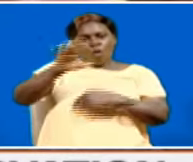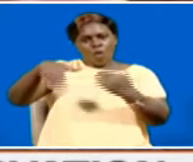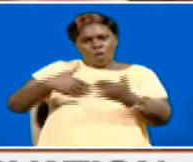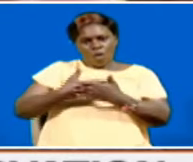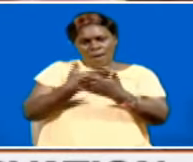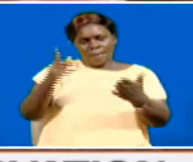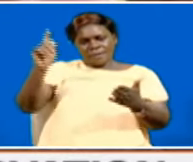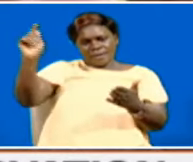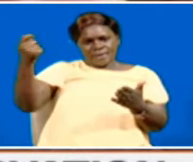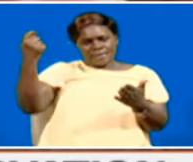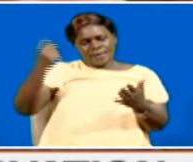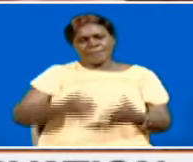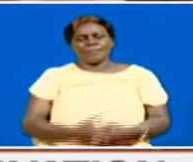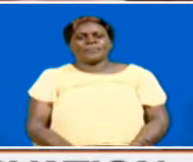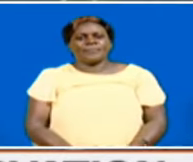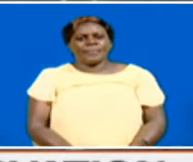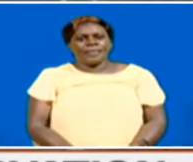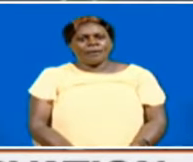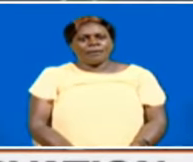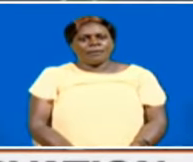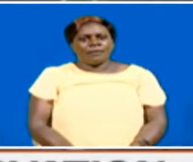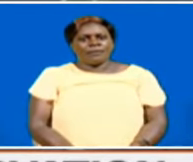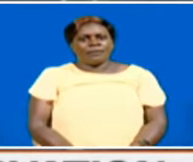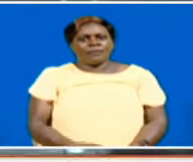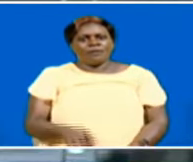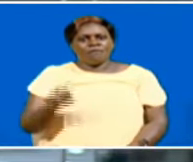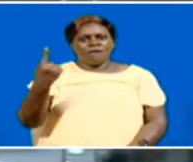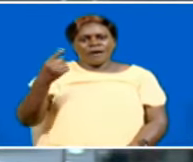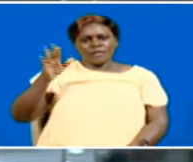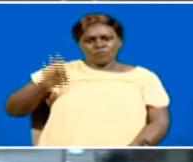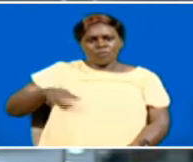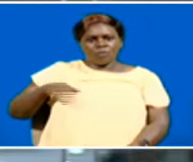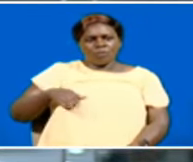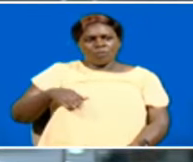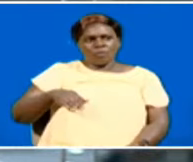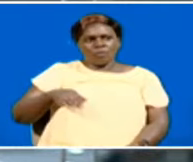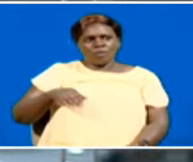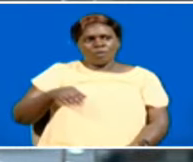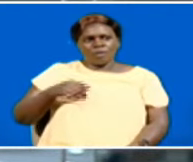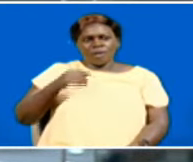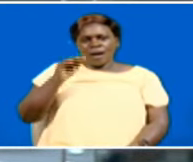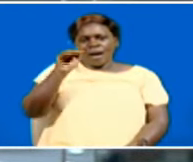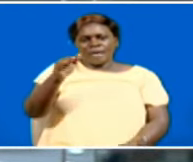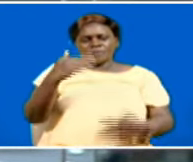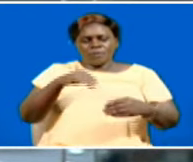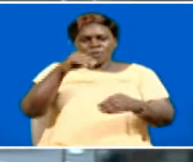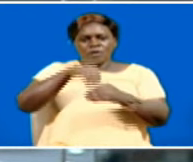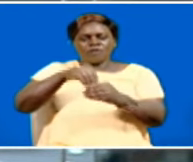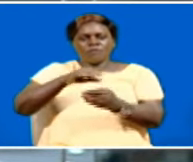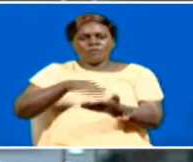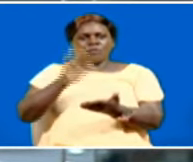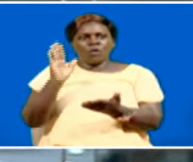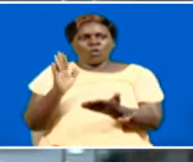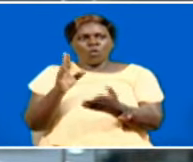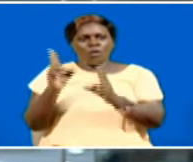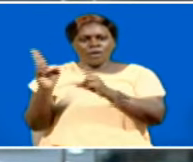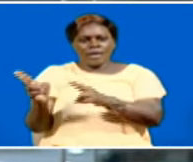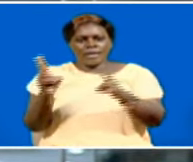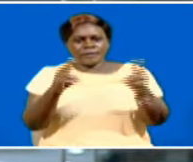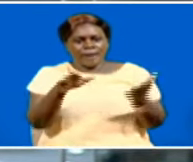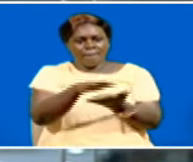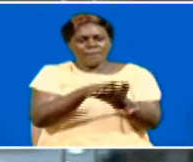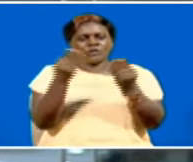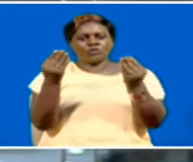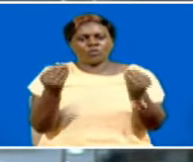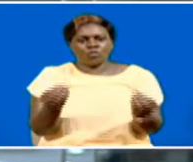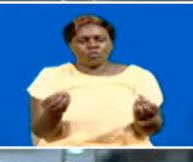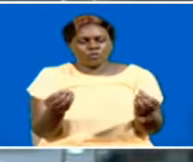us in Kenya. First Lady Rachel Ruto has called on stakeholders to invest more on nature-based solutions